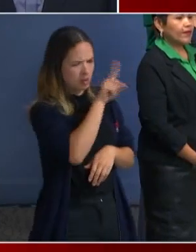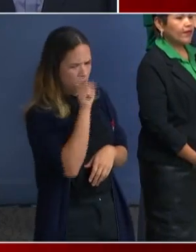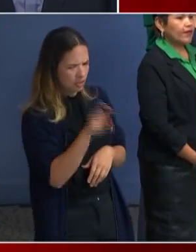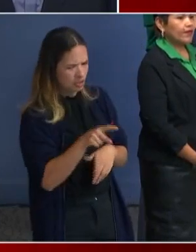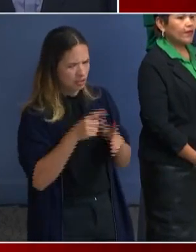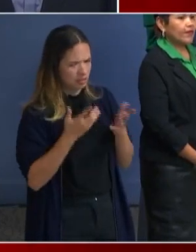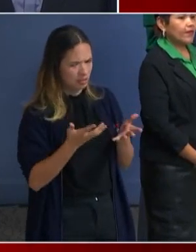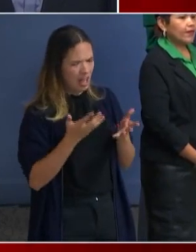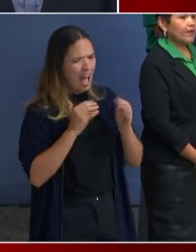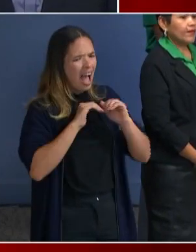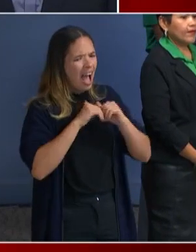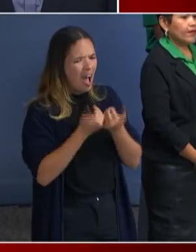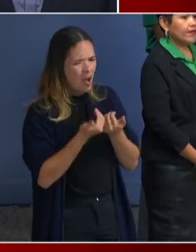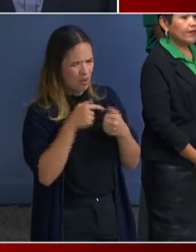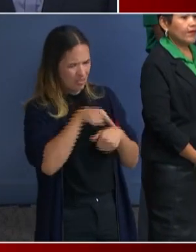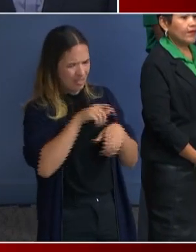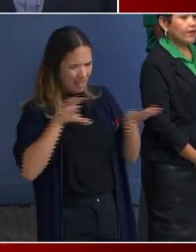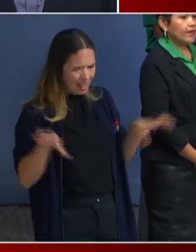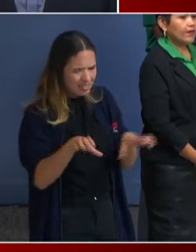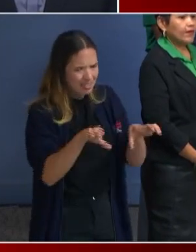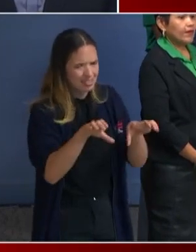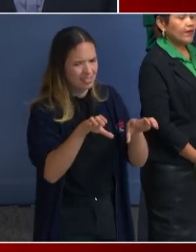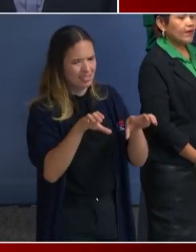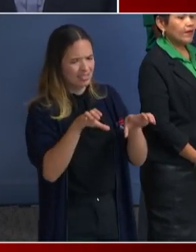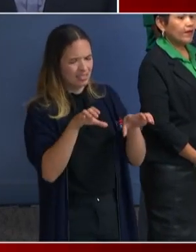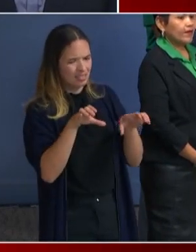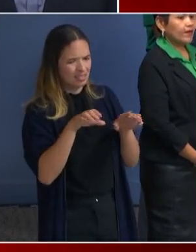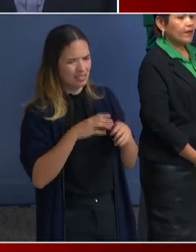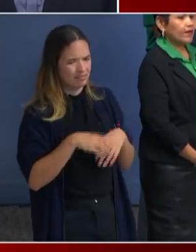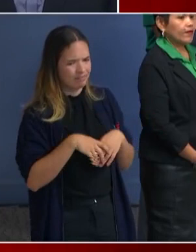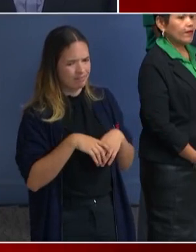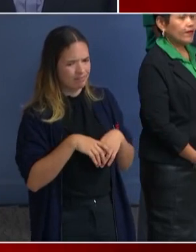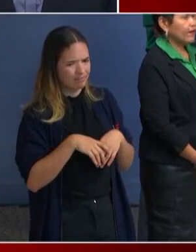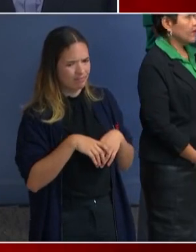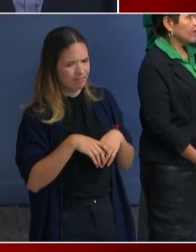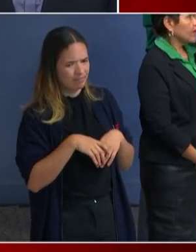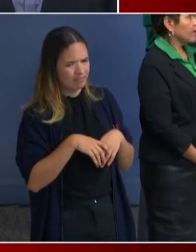not give any credence to the frustrations being voiced by those governors?